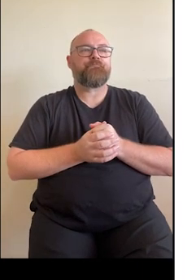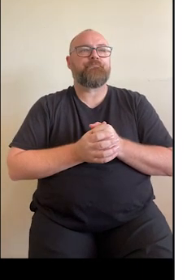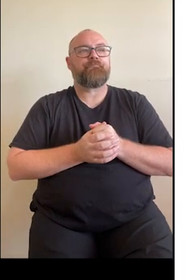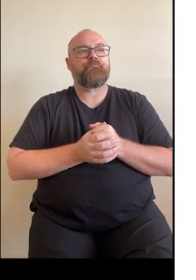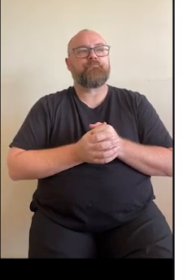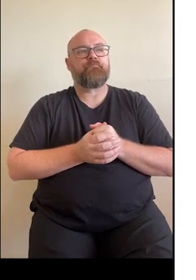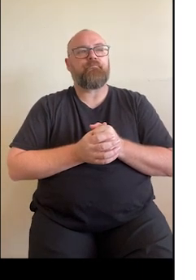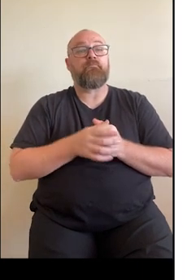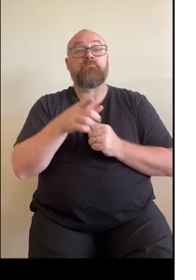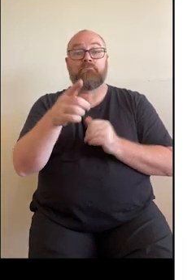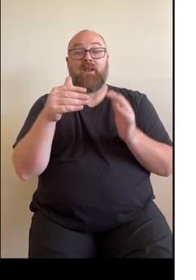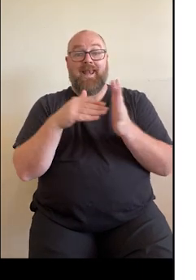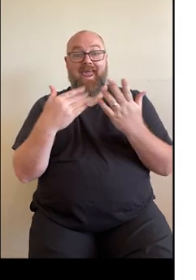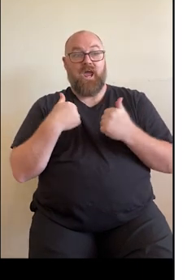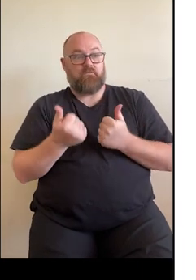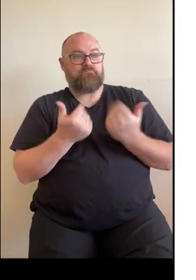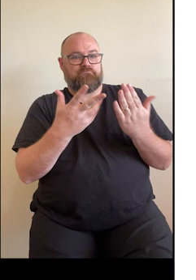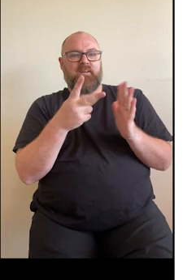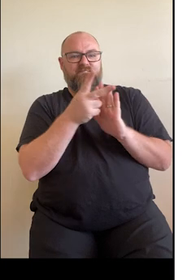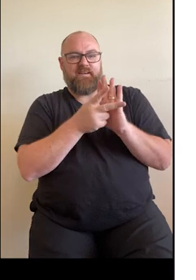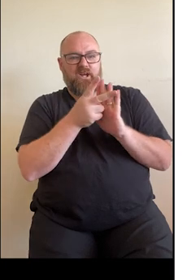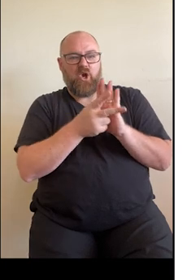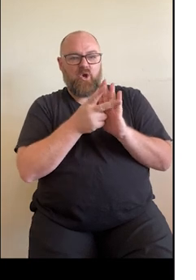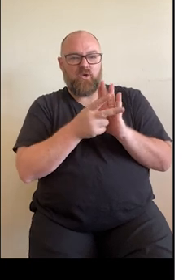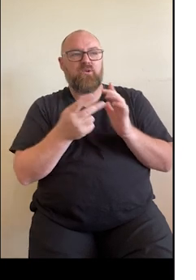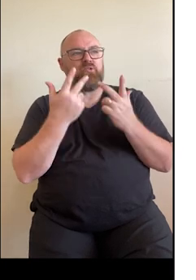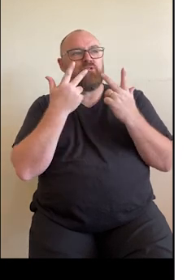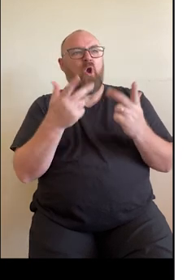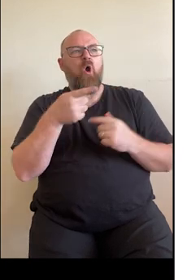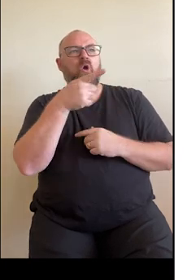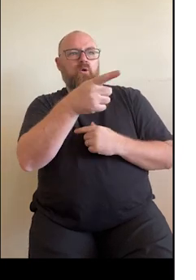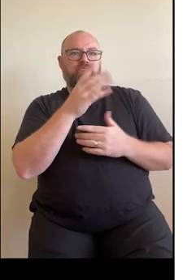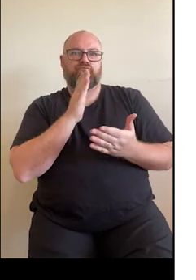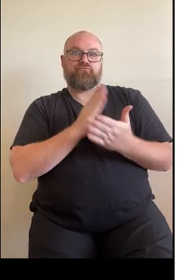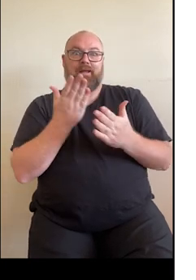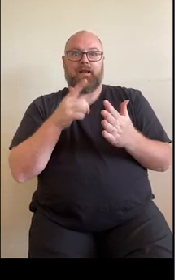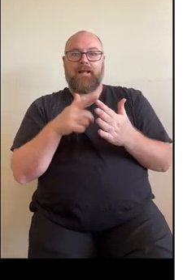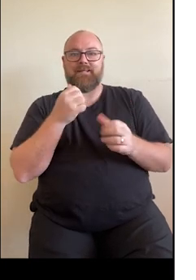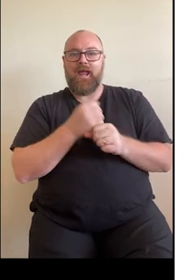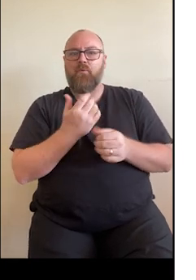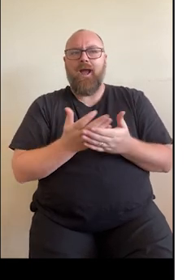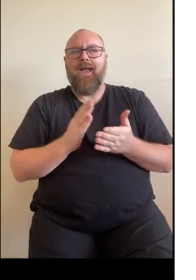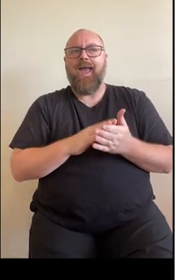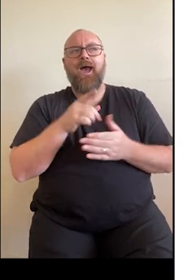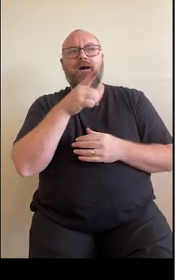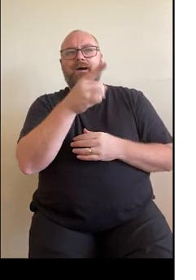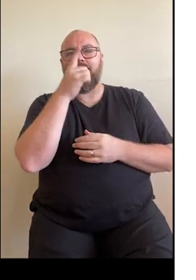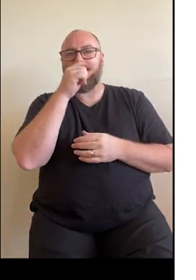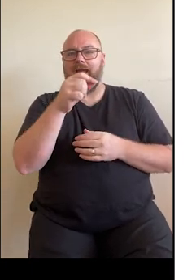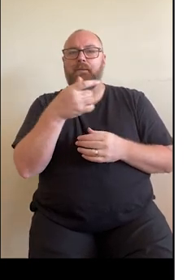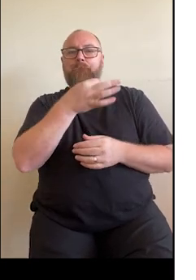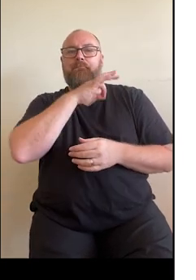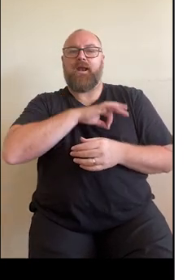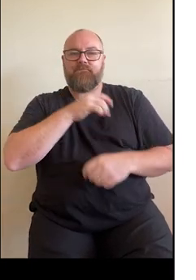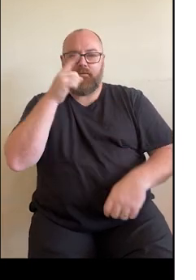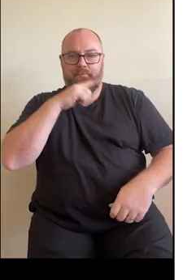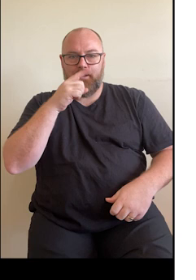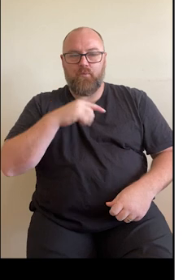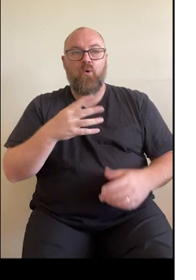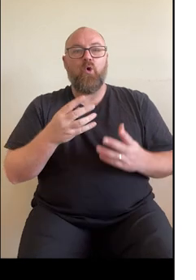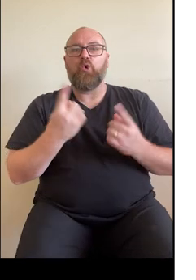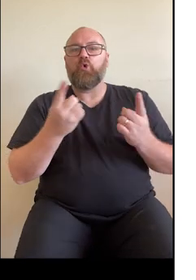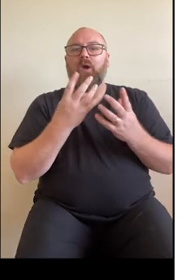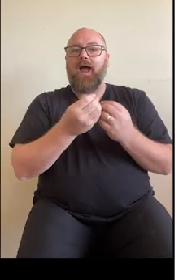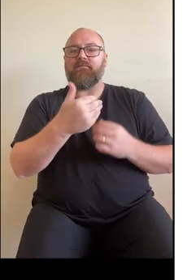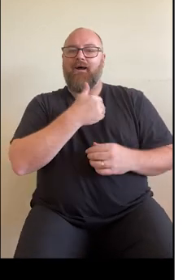So I'm going to play you a short video now to share a real-life example of how My Health Record can be beneficial for people with heart